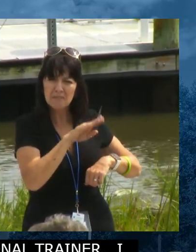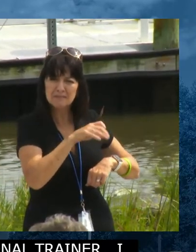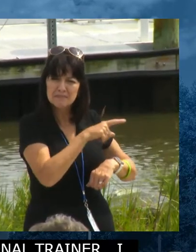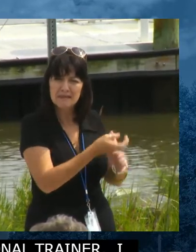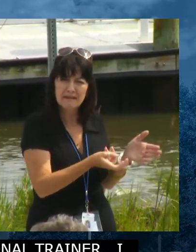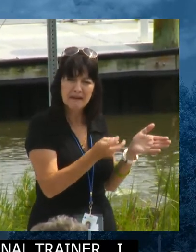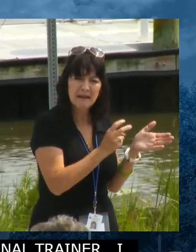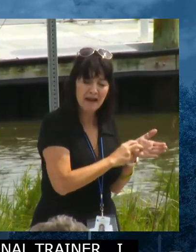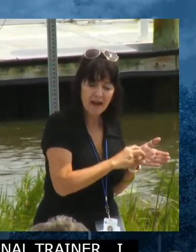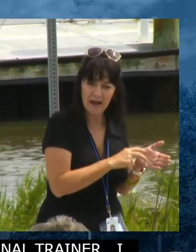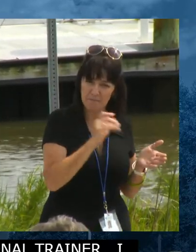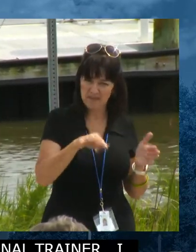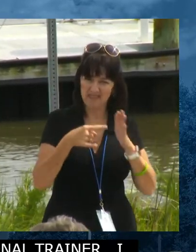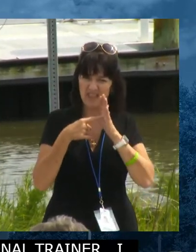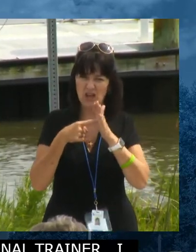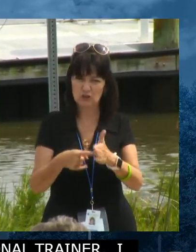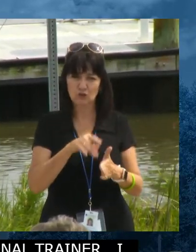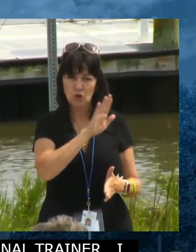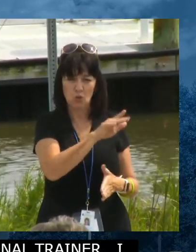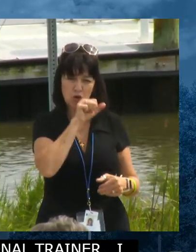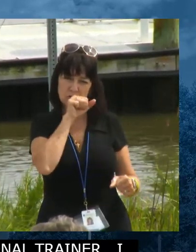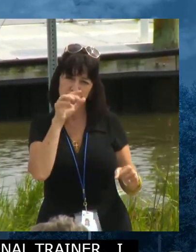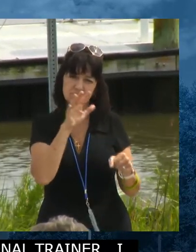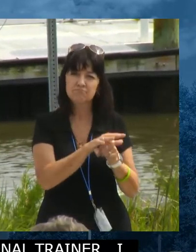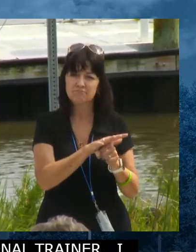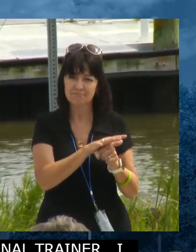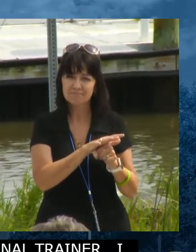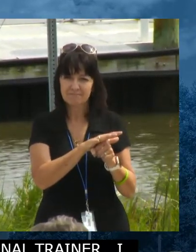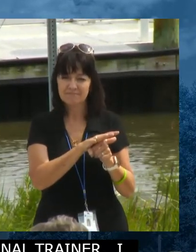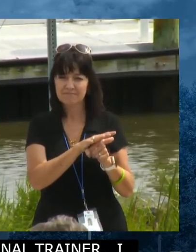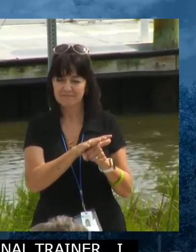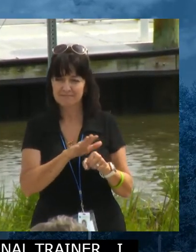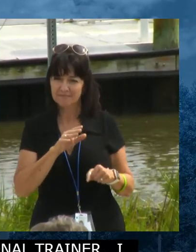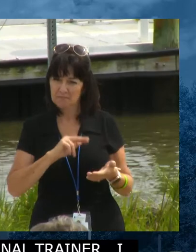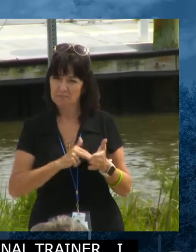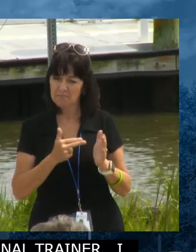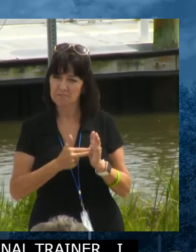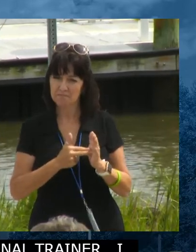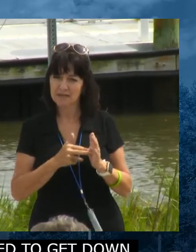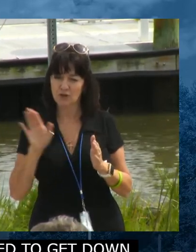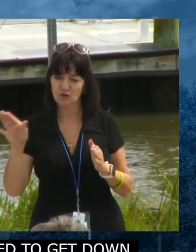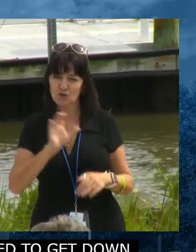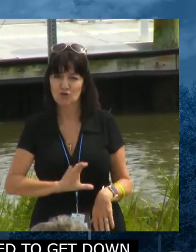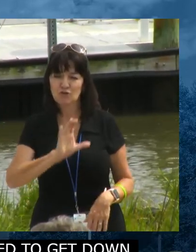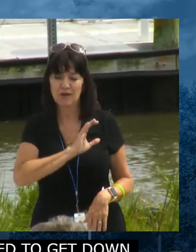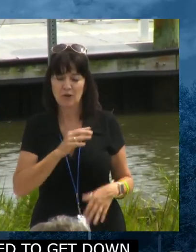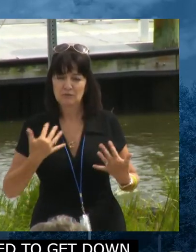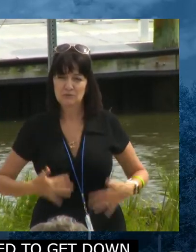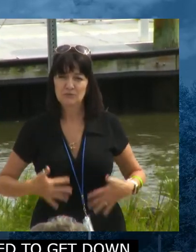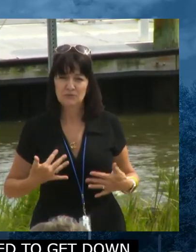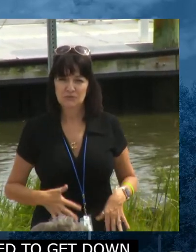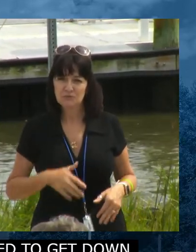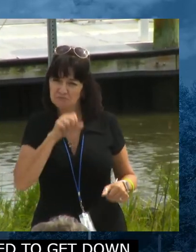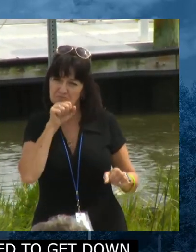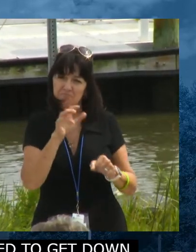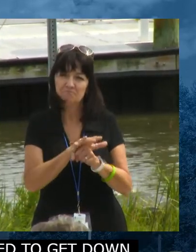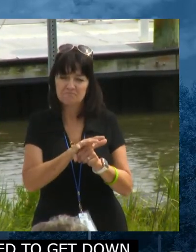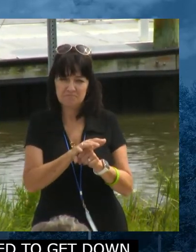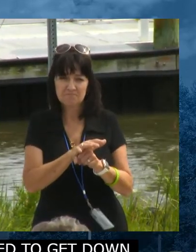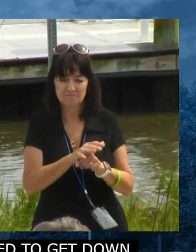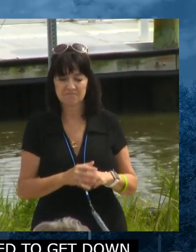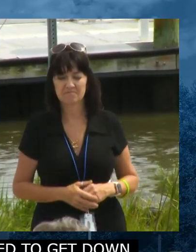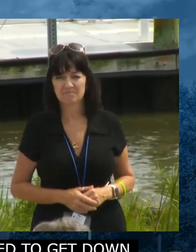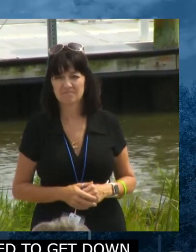her tenacity and why we're here today. I did want to introduce and a lot of us have mentioned